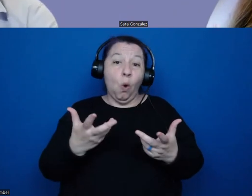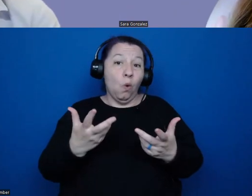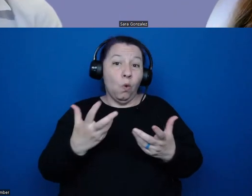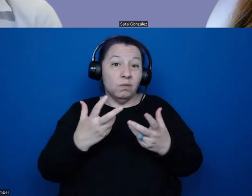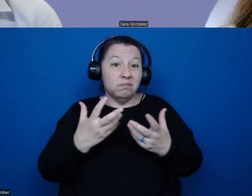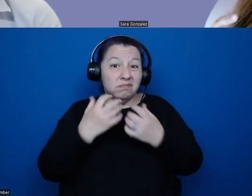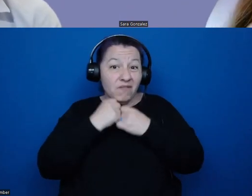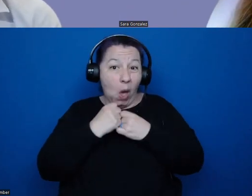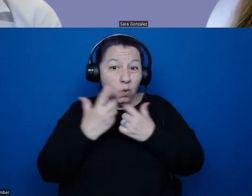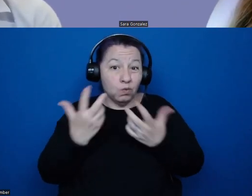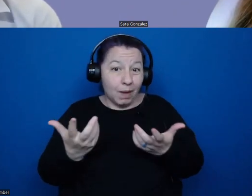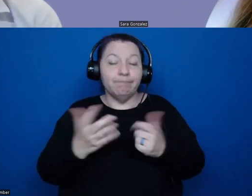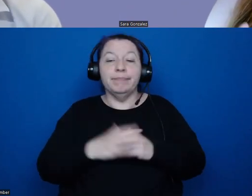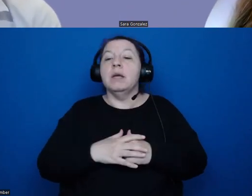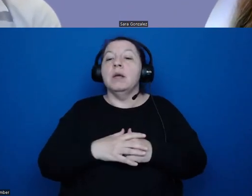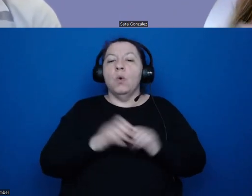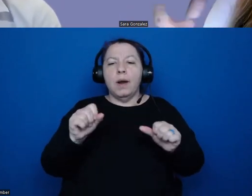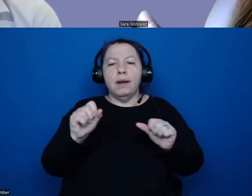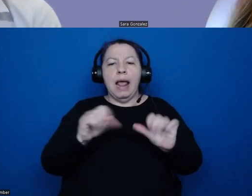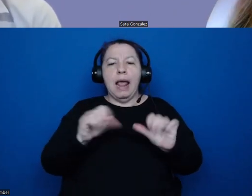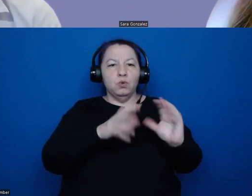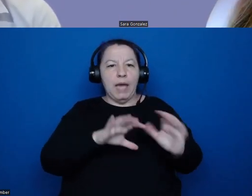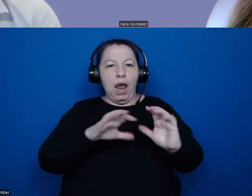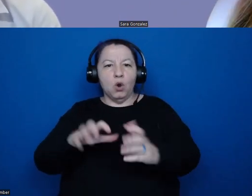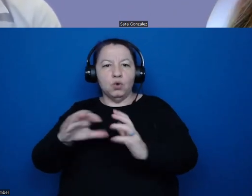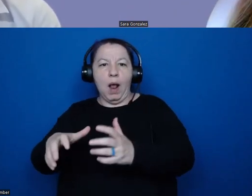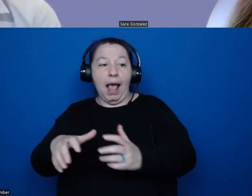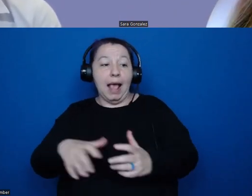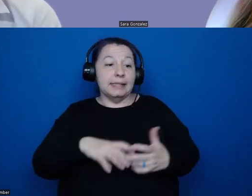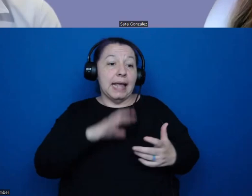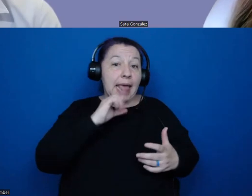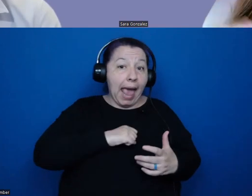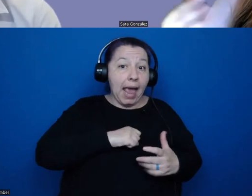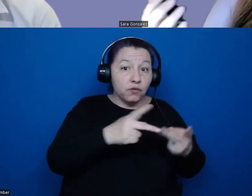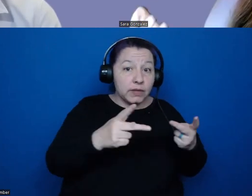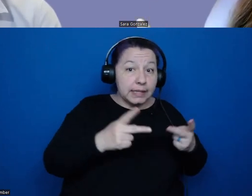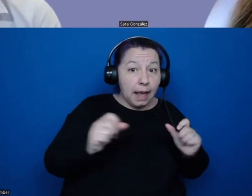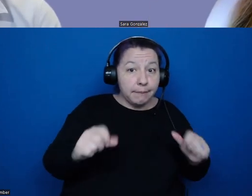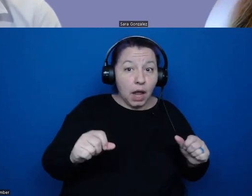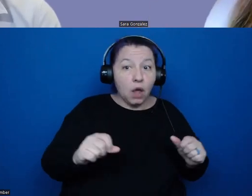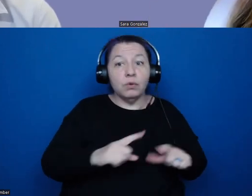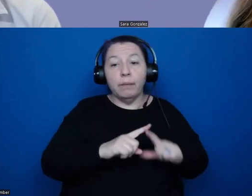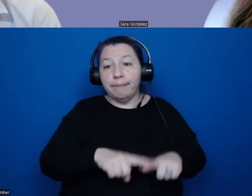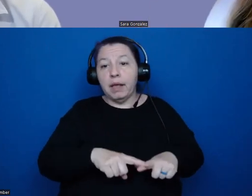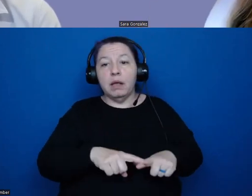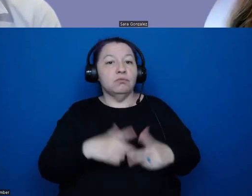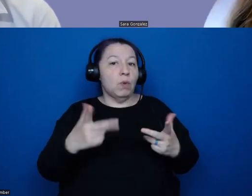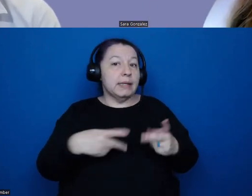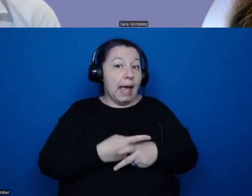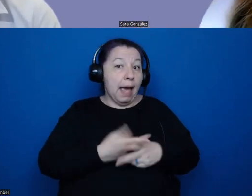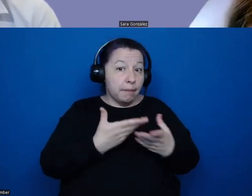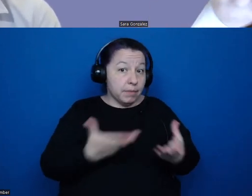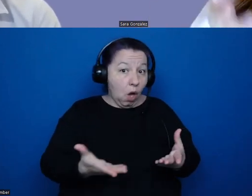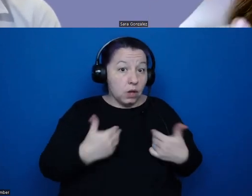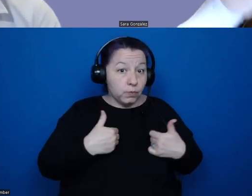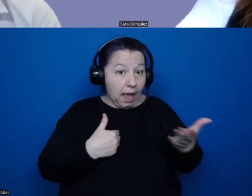able to be able to characterize, you know, how old the site is potentially based upon what kinds of belongings are represented.